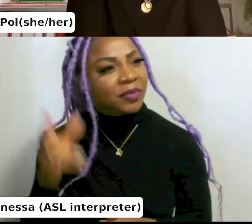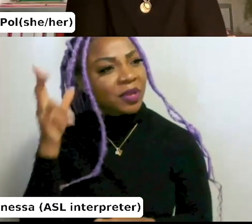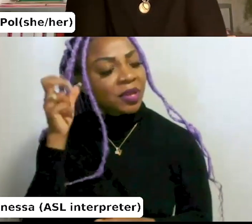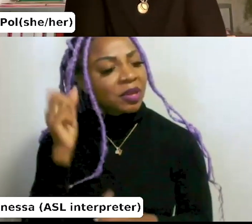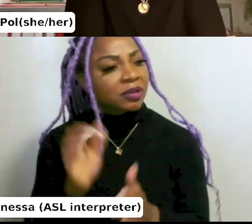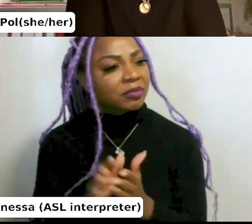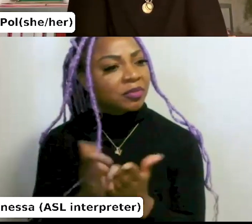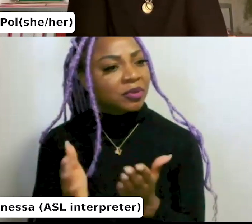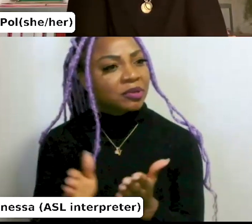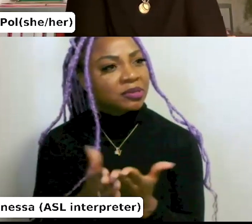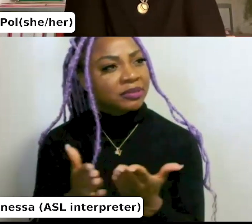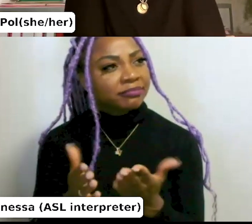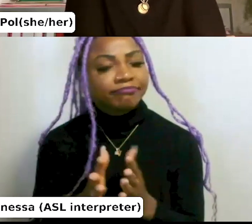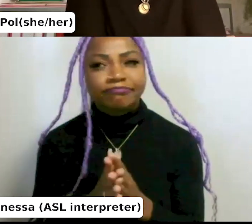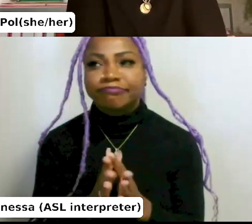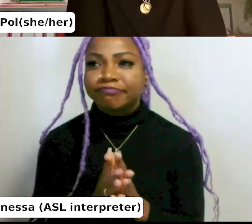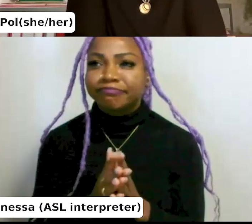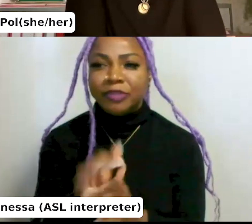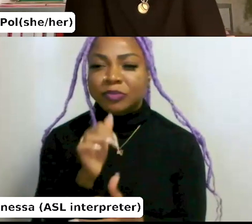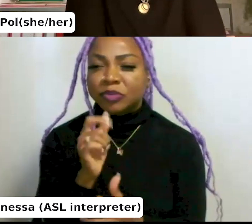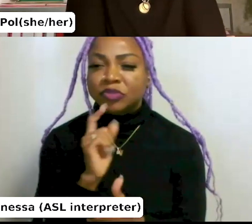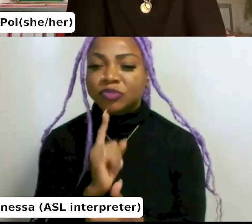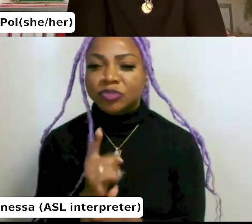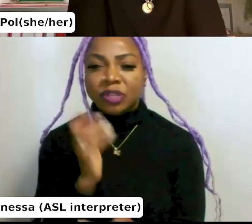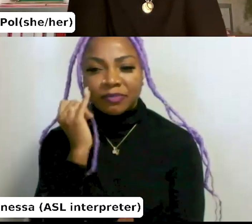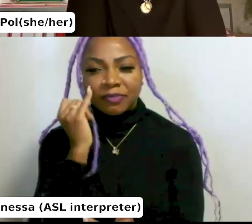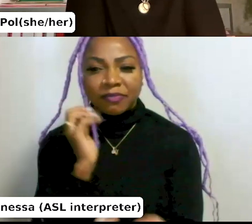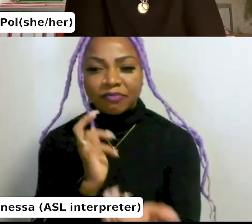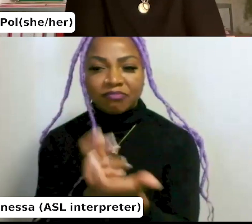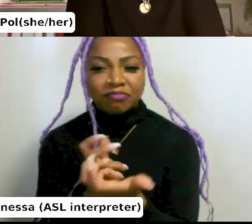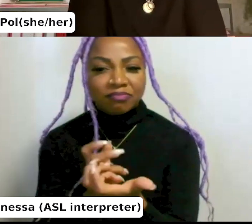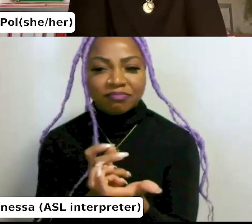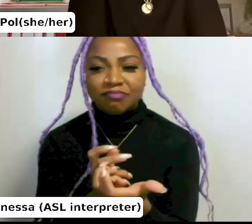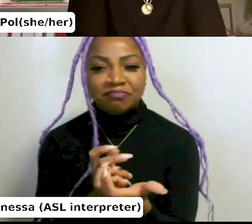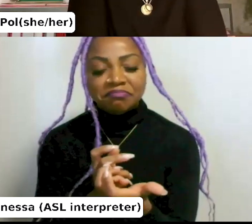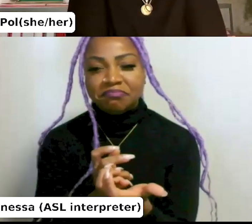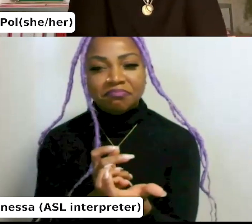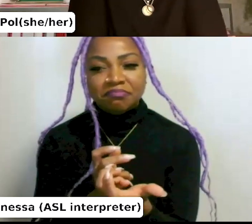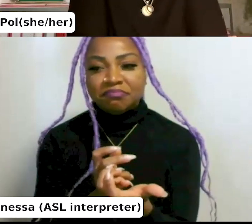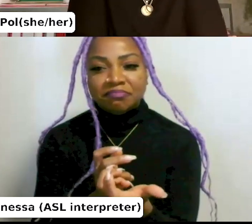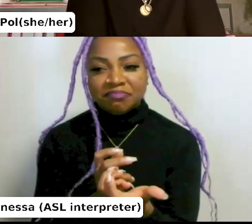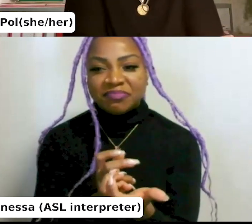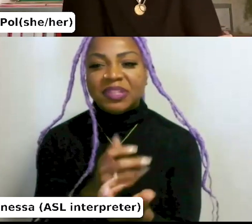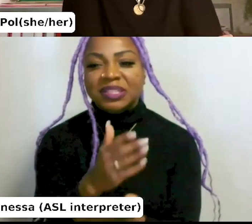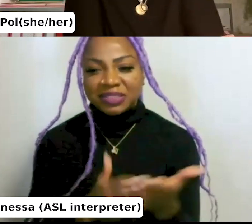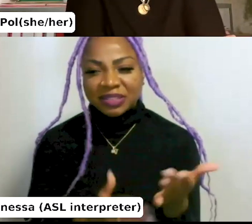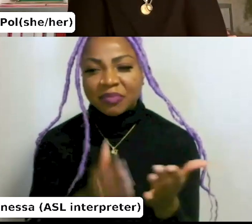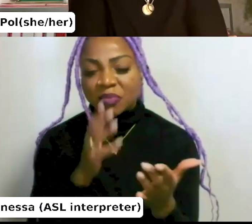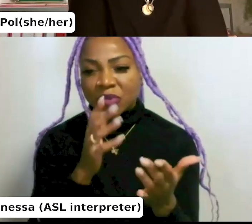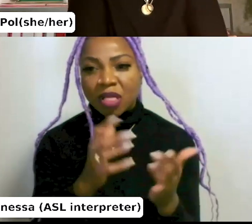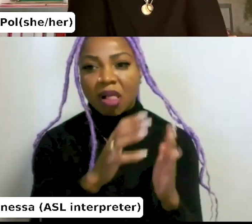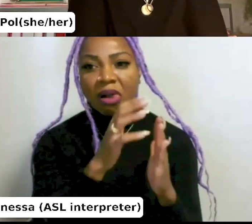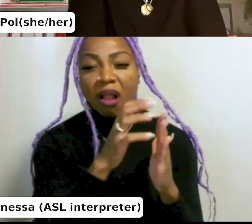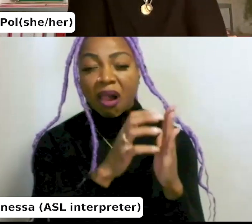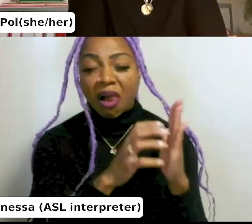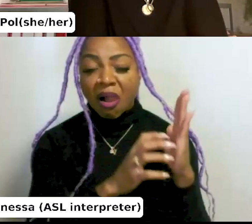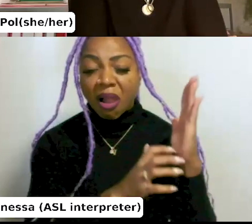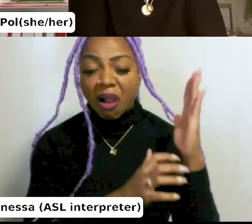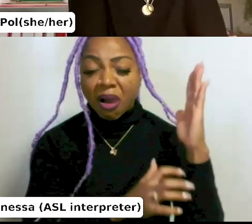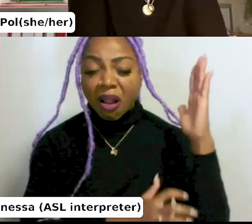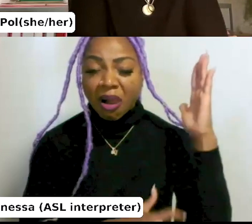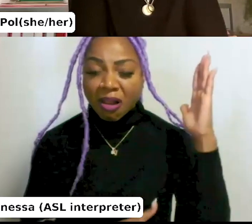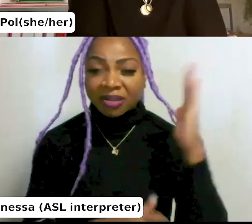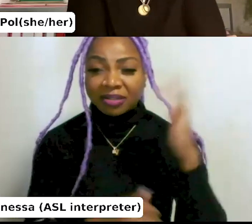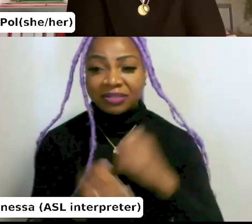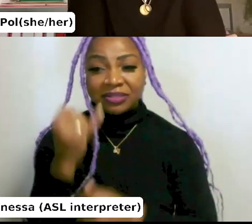would necessarily be, um, suitable for this because I think some can be quite dense. So if you, um, uh, would